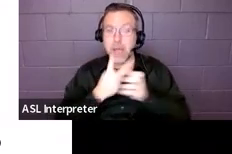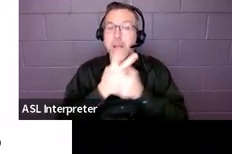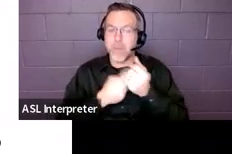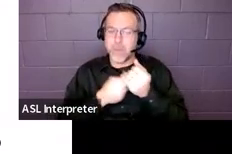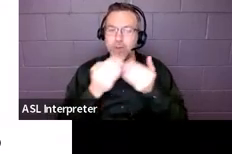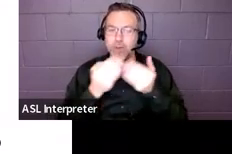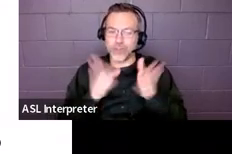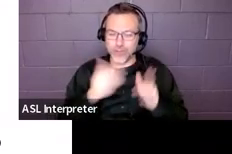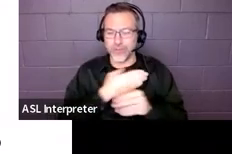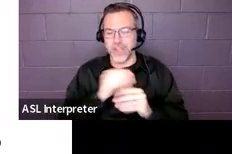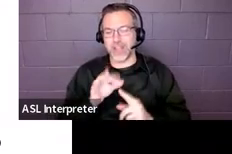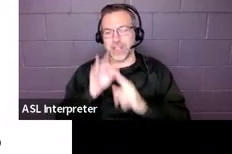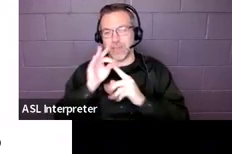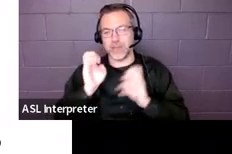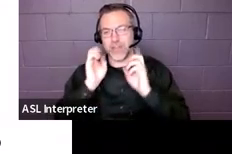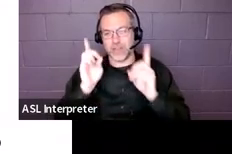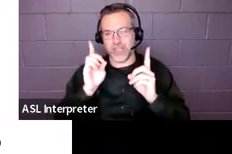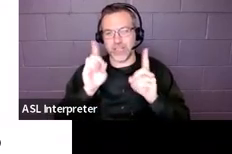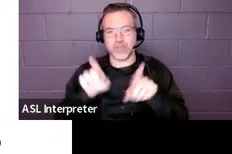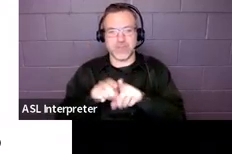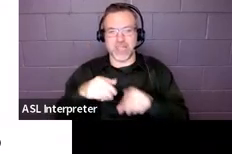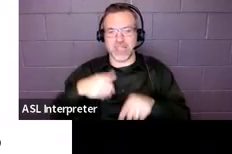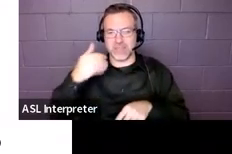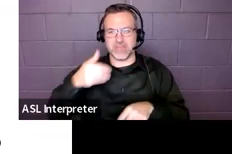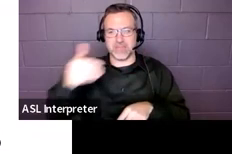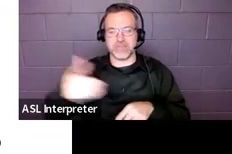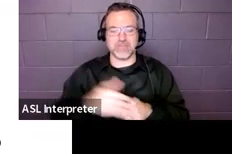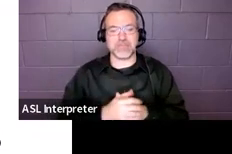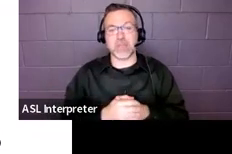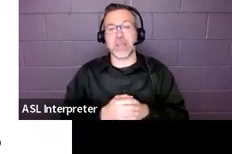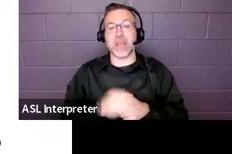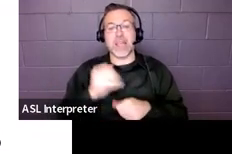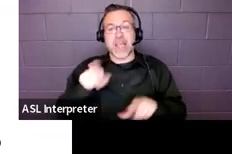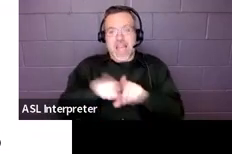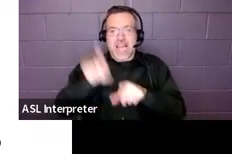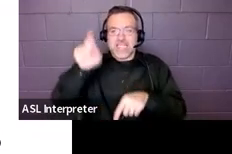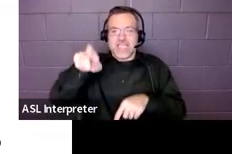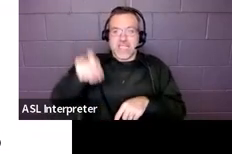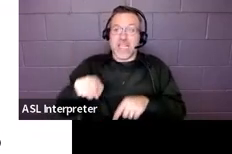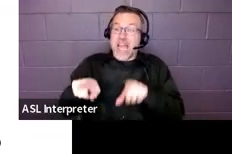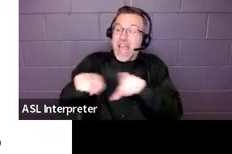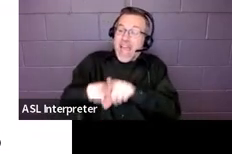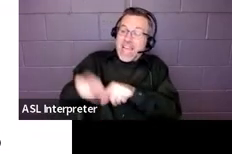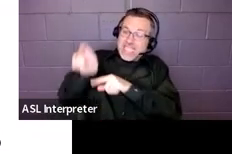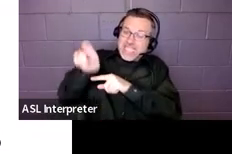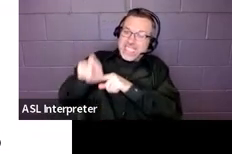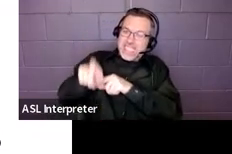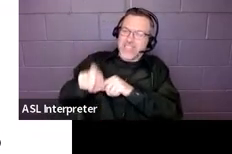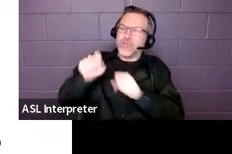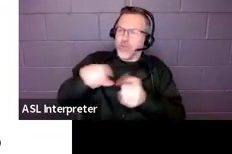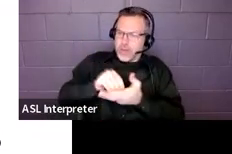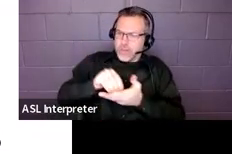education setting as needed. And again, for our purposes, as needed is just fine.